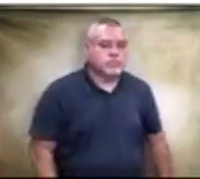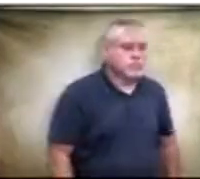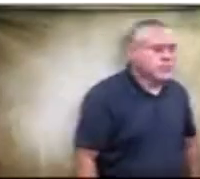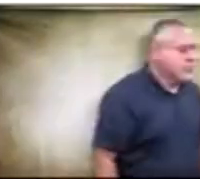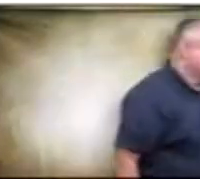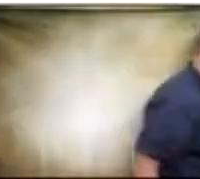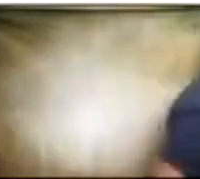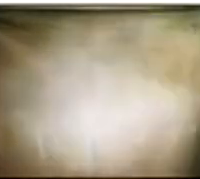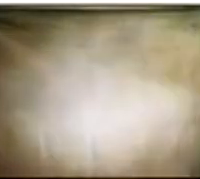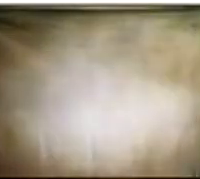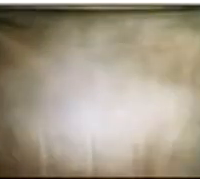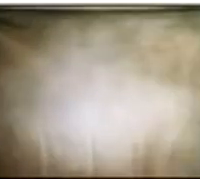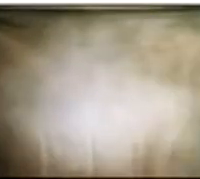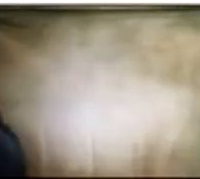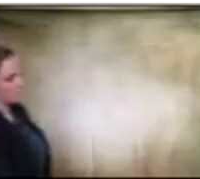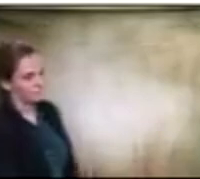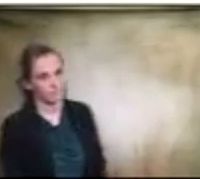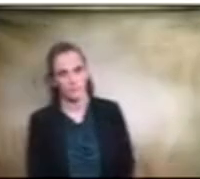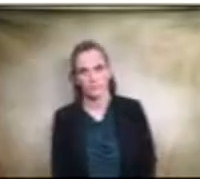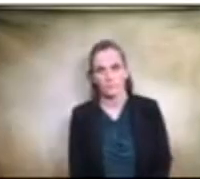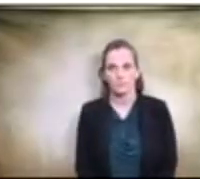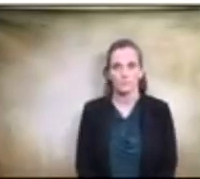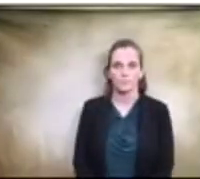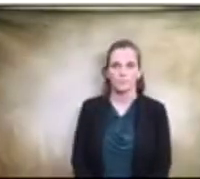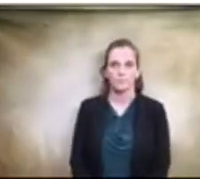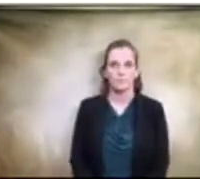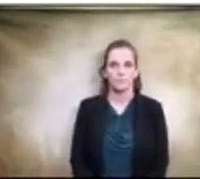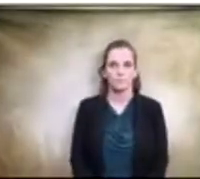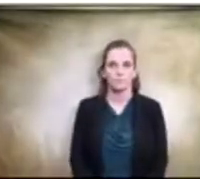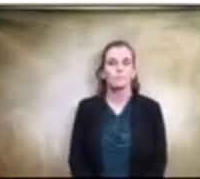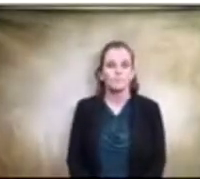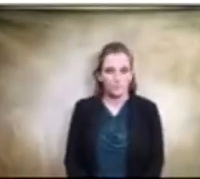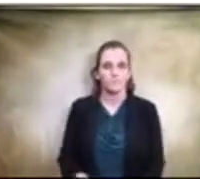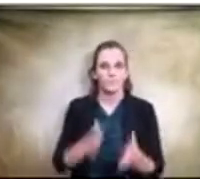All right. Thank you, sir. Thank Thank you.